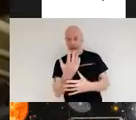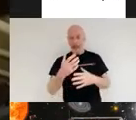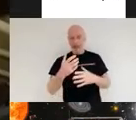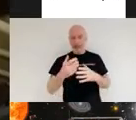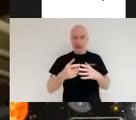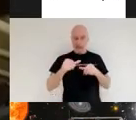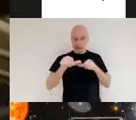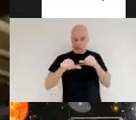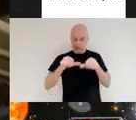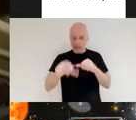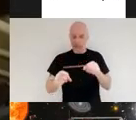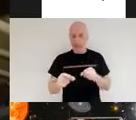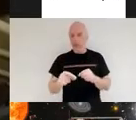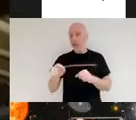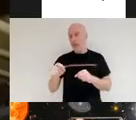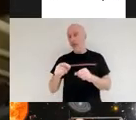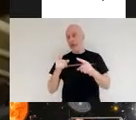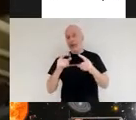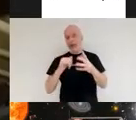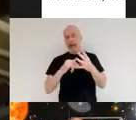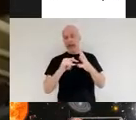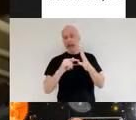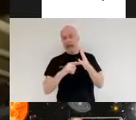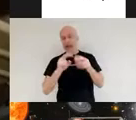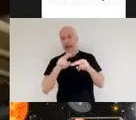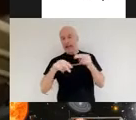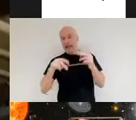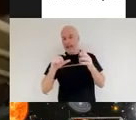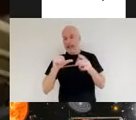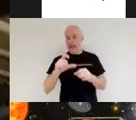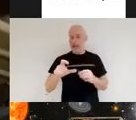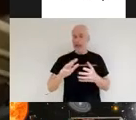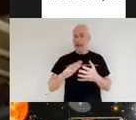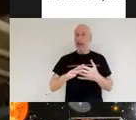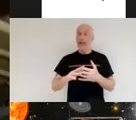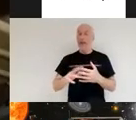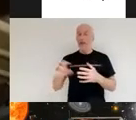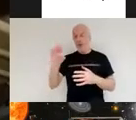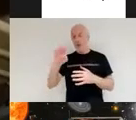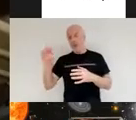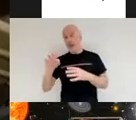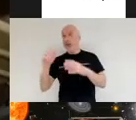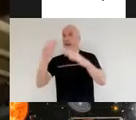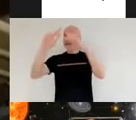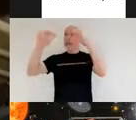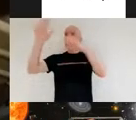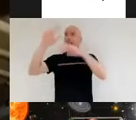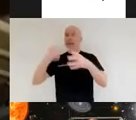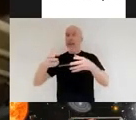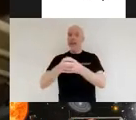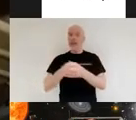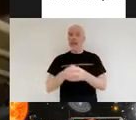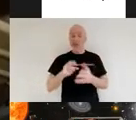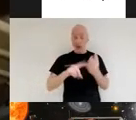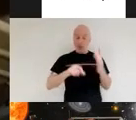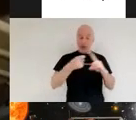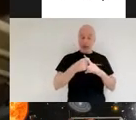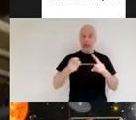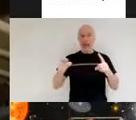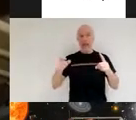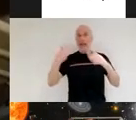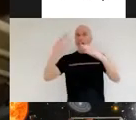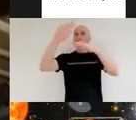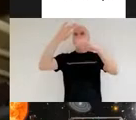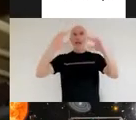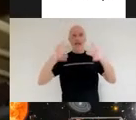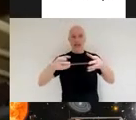stfc is where my main involvement with the web telescope has come in and also i've been lucky enough to design some